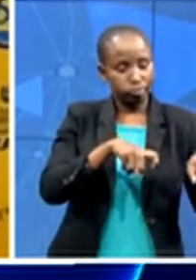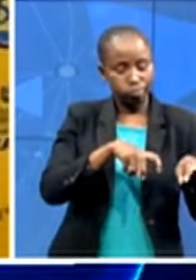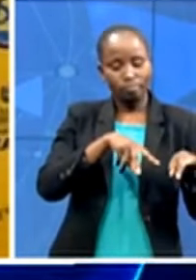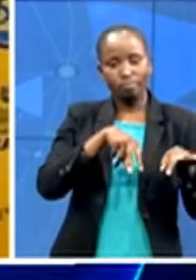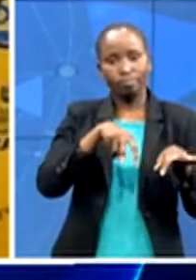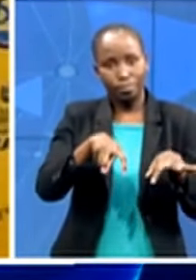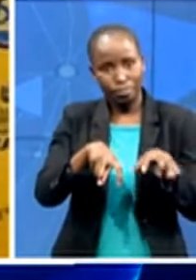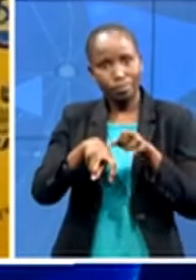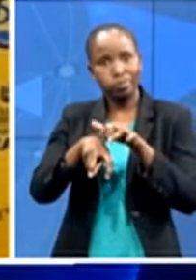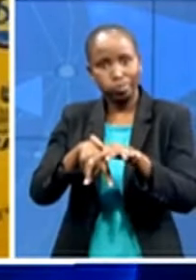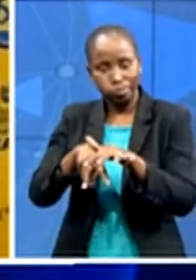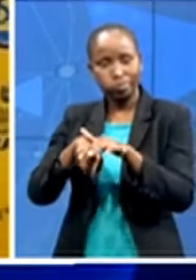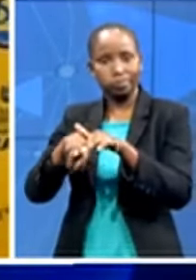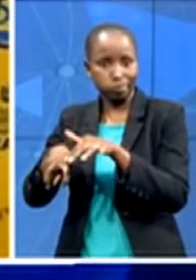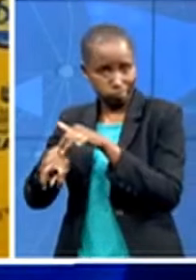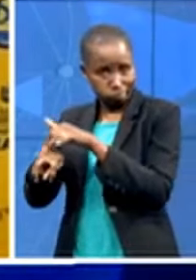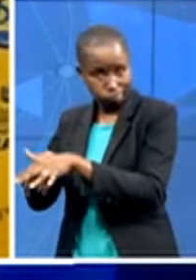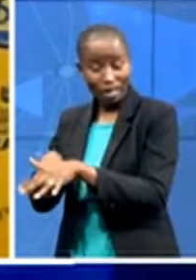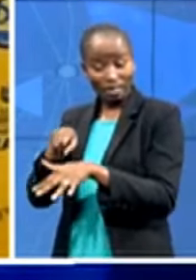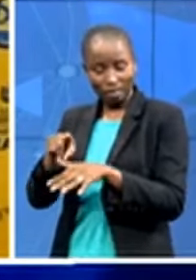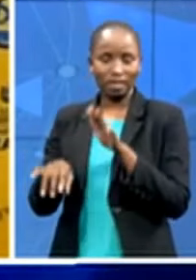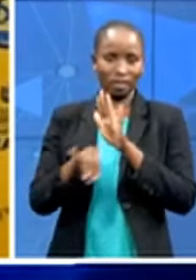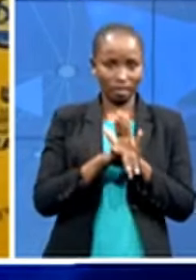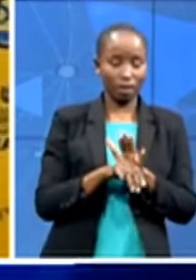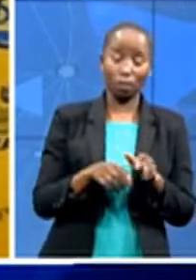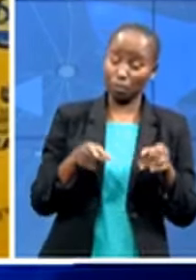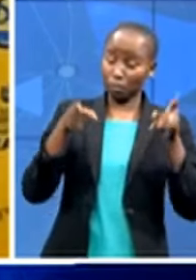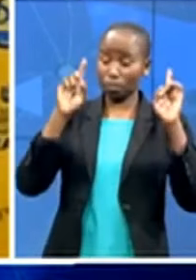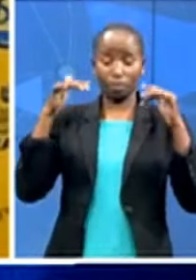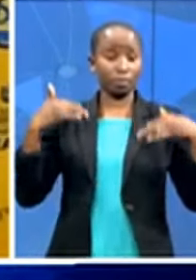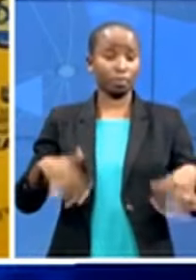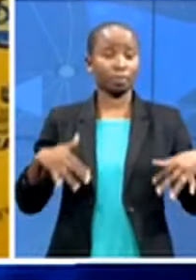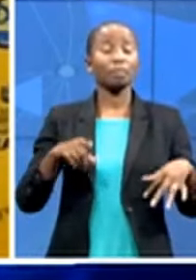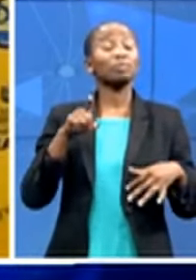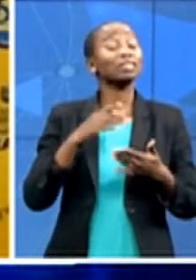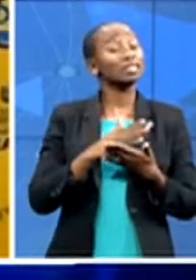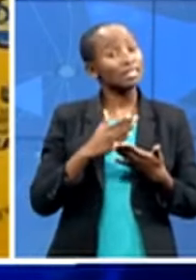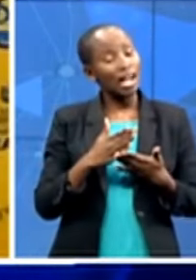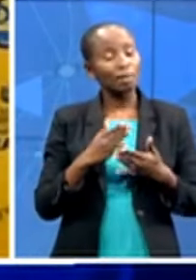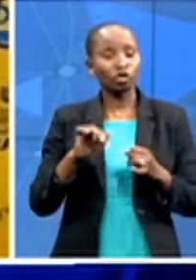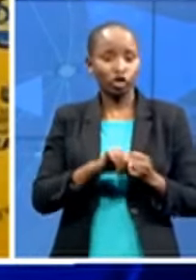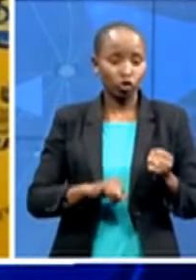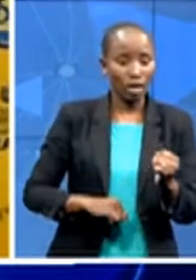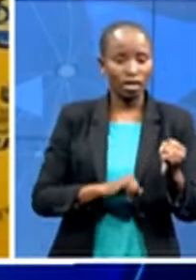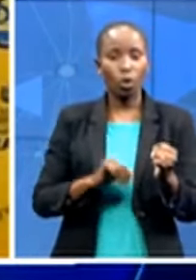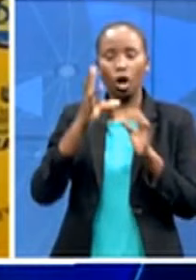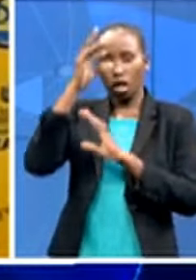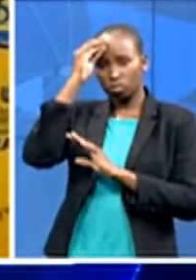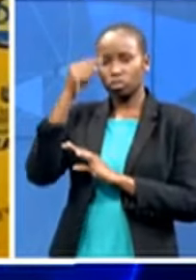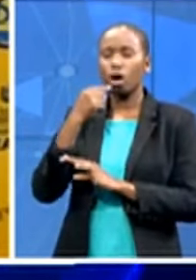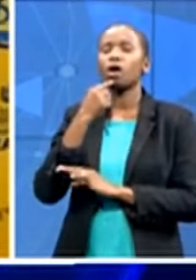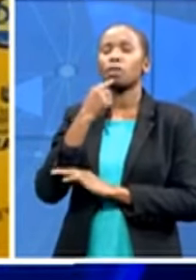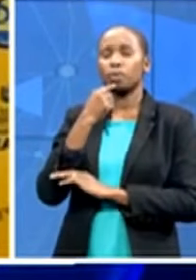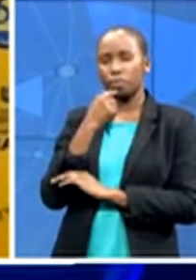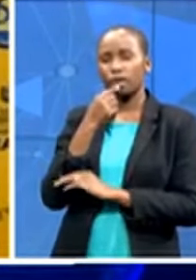were there and they were sick so these are some of the strategies that we we learned by just looking at how other countries have been fighting this